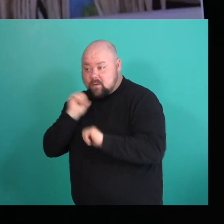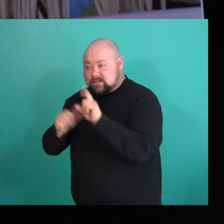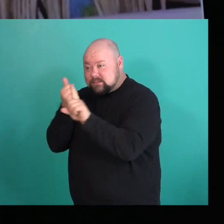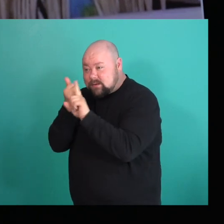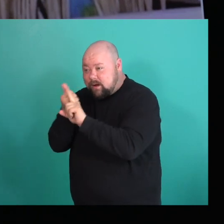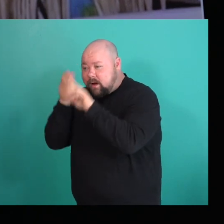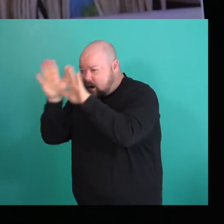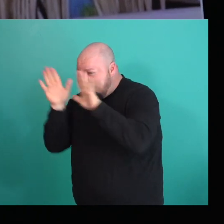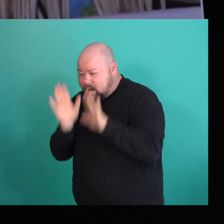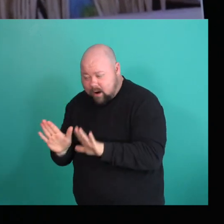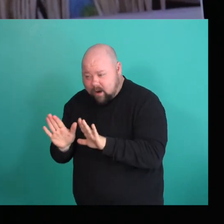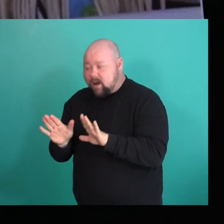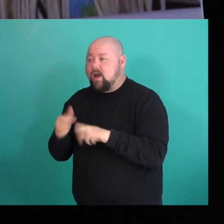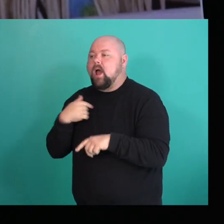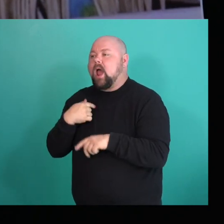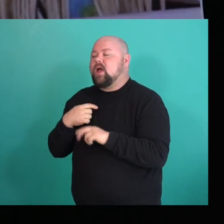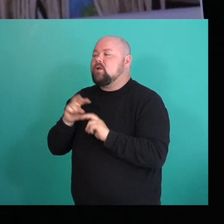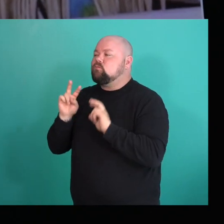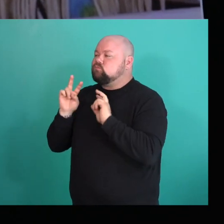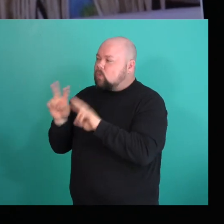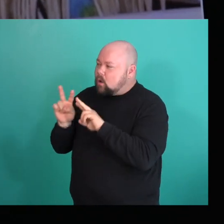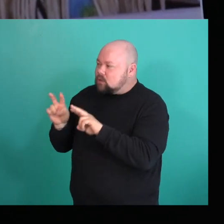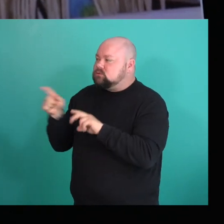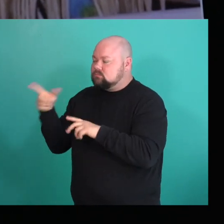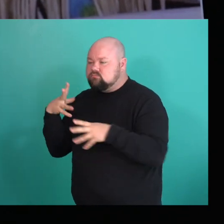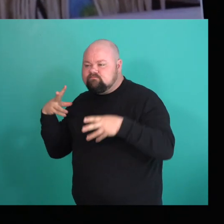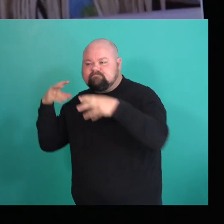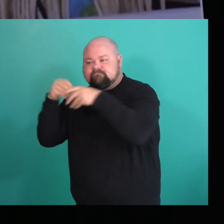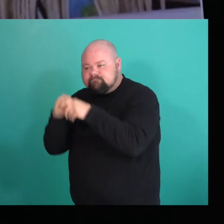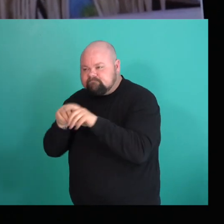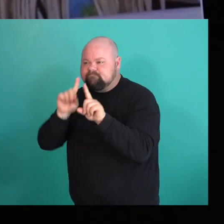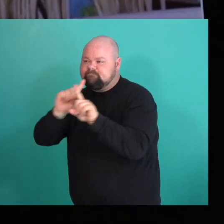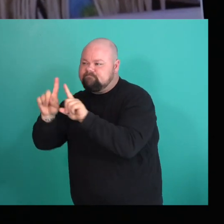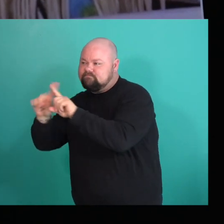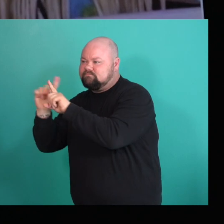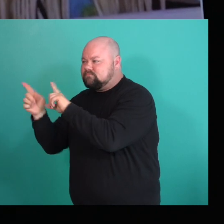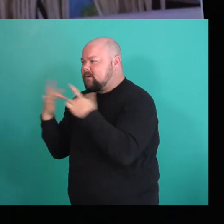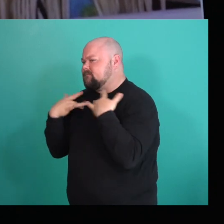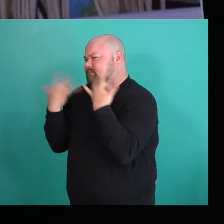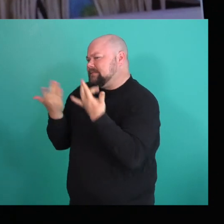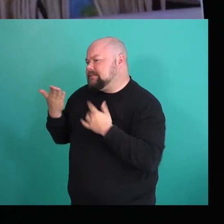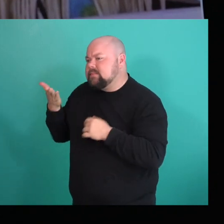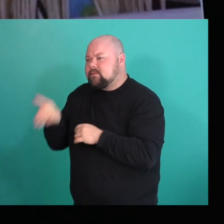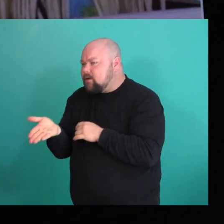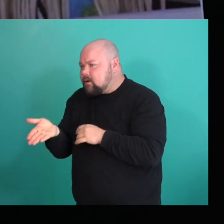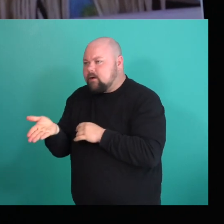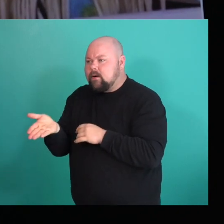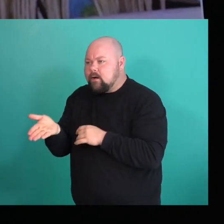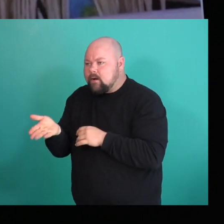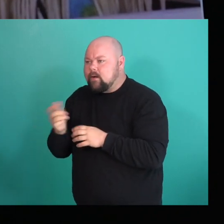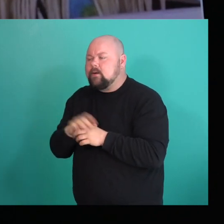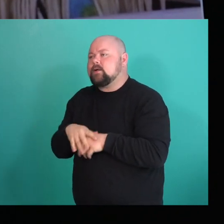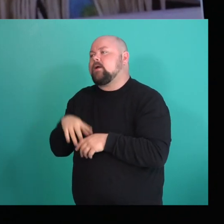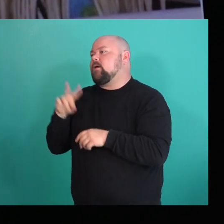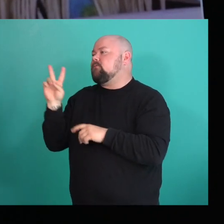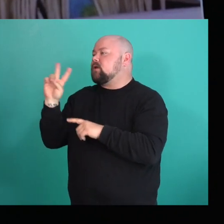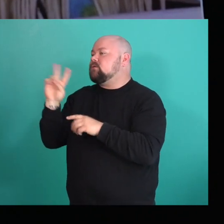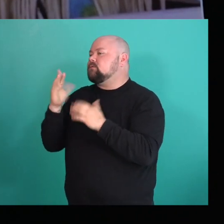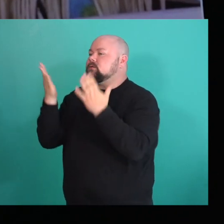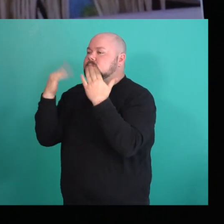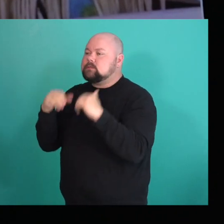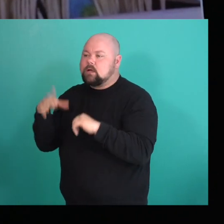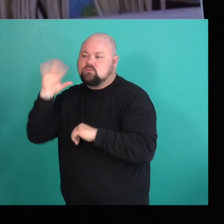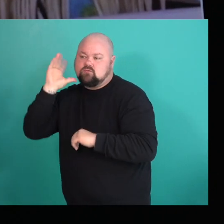I saw her do like Mr. Ms. Cobalt and cobalt all stars. And then, um, Vancouver's next drag superstar